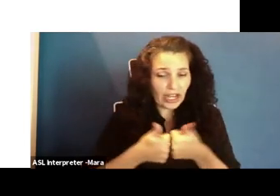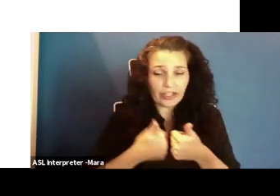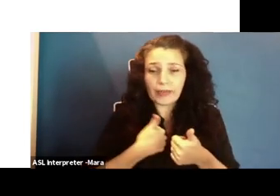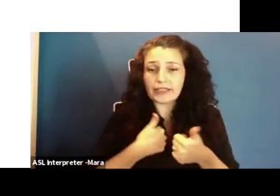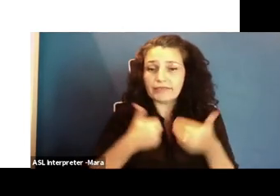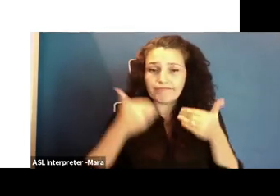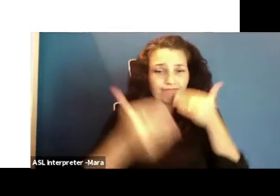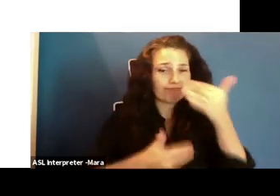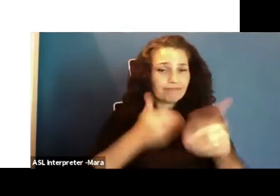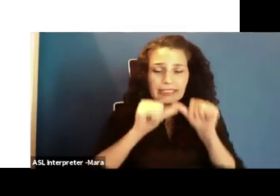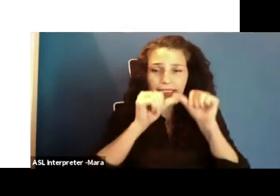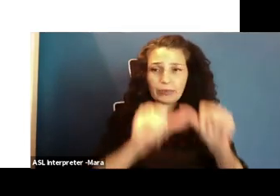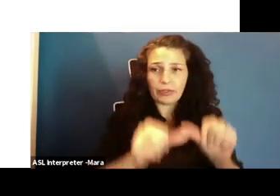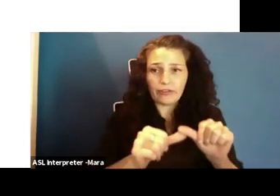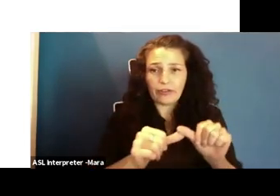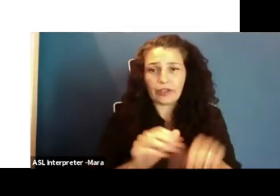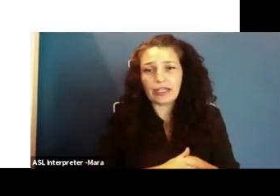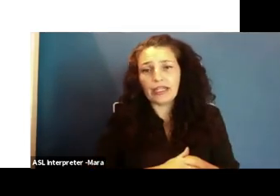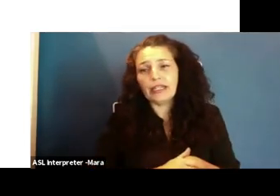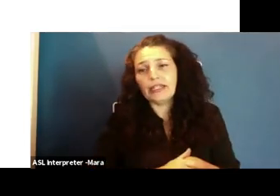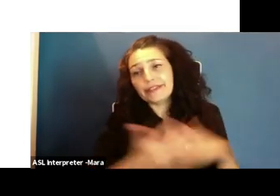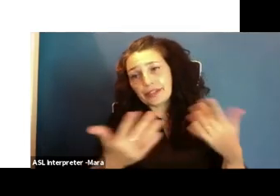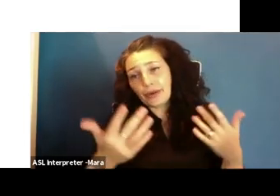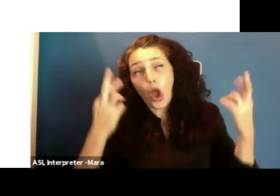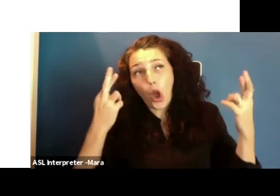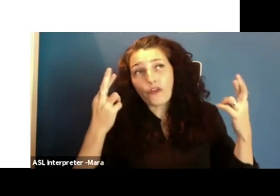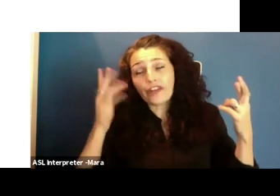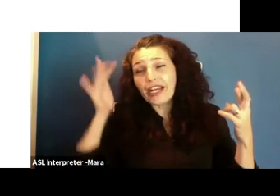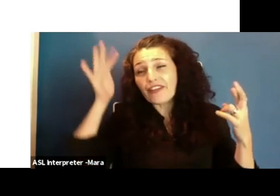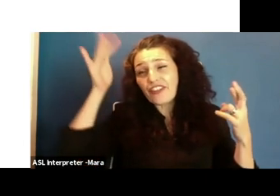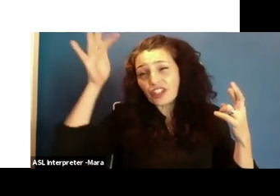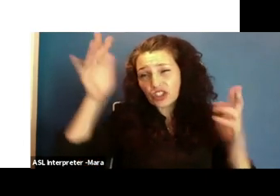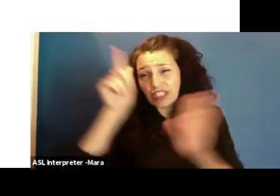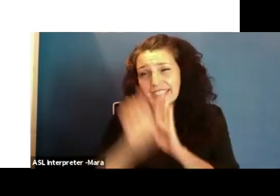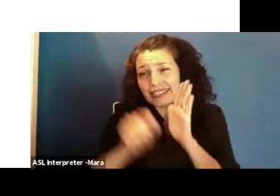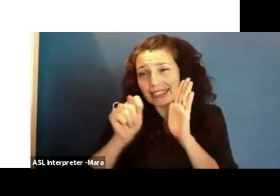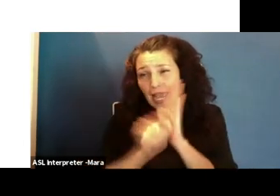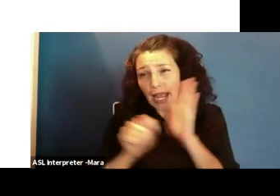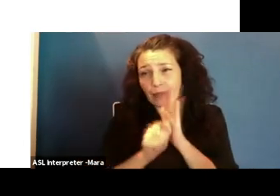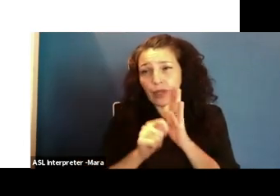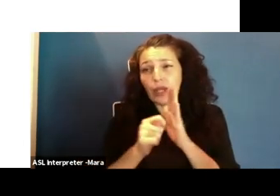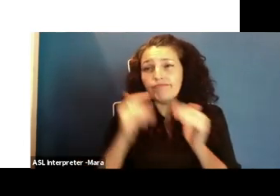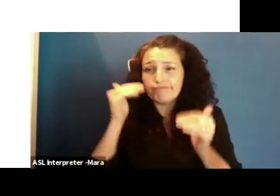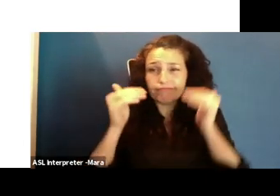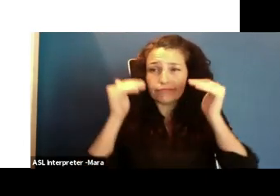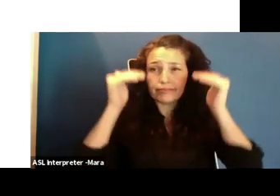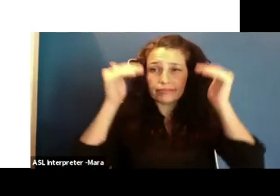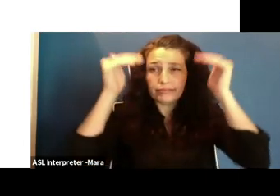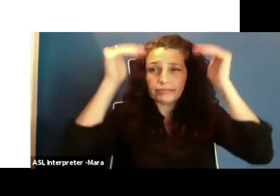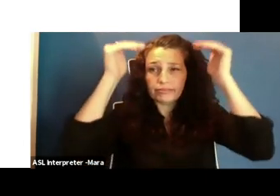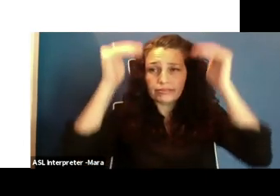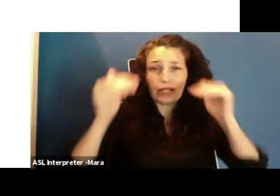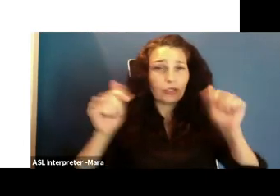over time, but it's going to not change necessarily with me, but it will change with all of you joining this workforce with me. And